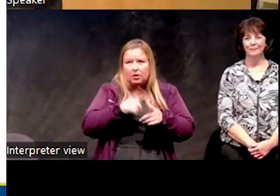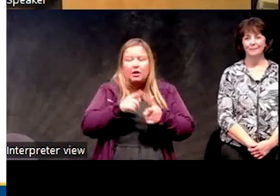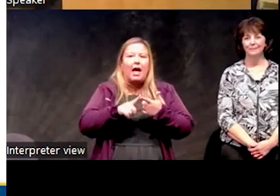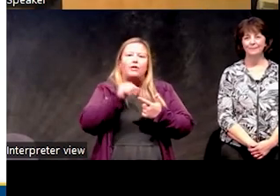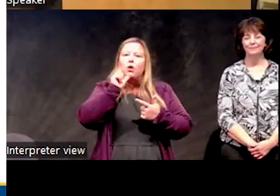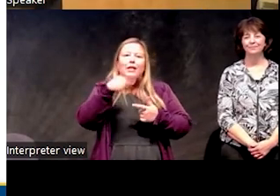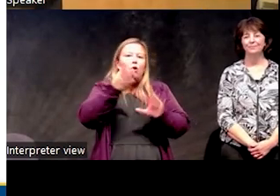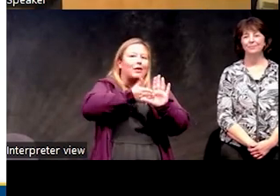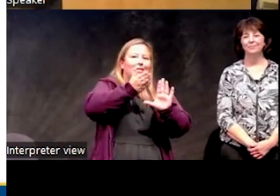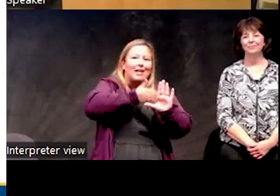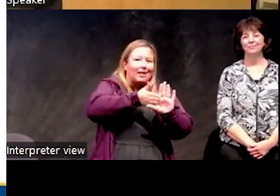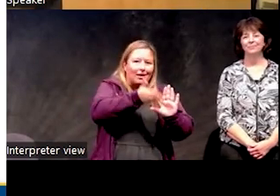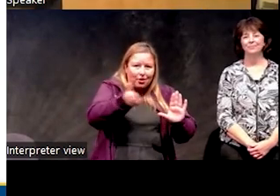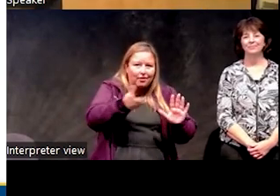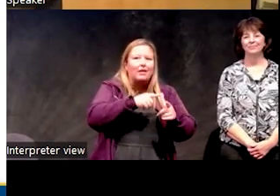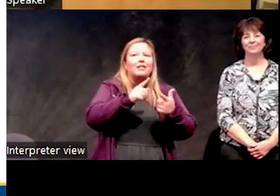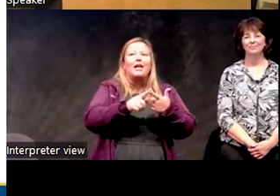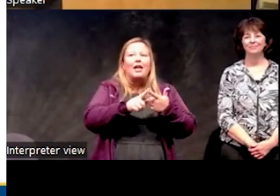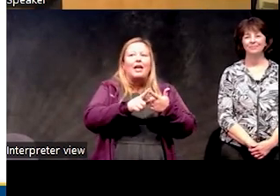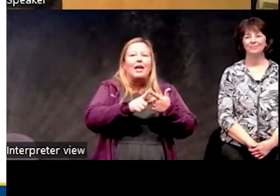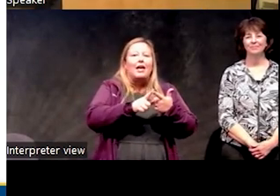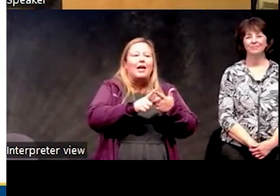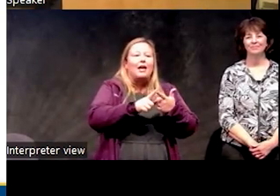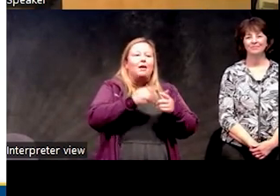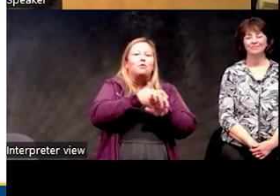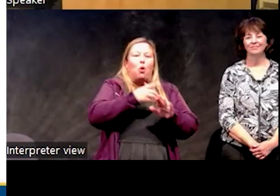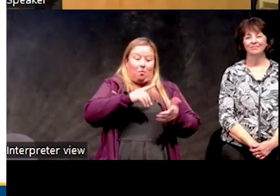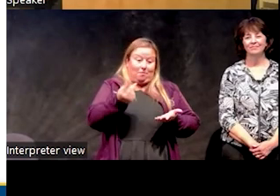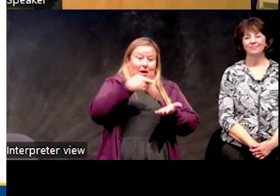Like. psychological problem.